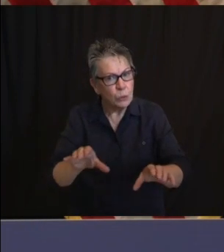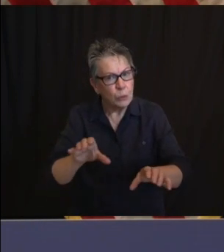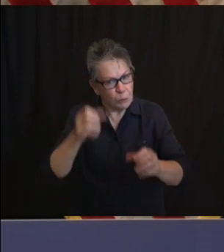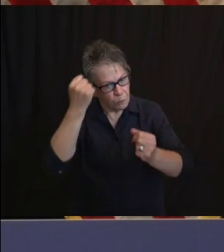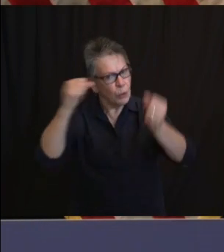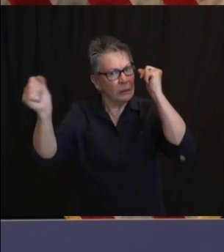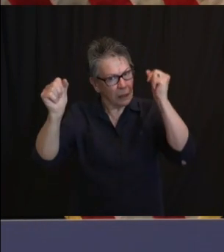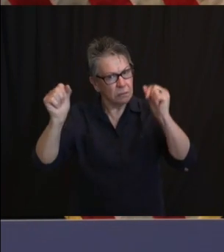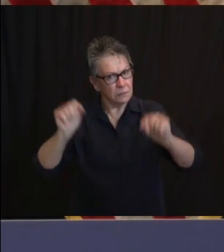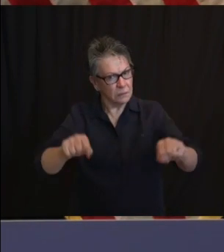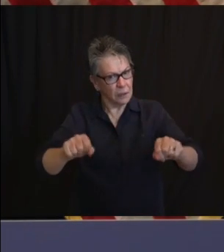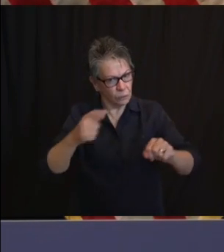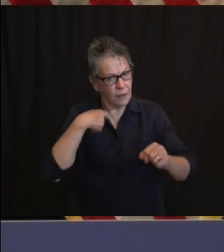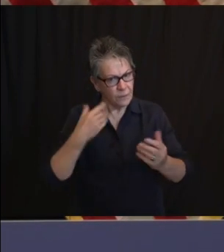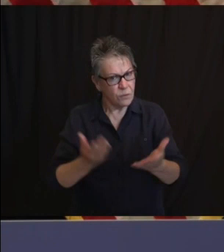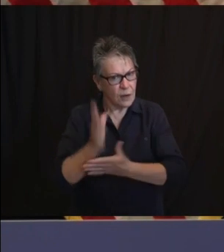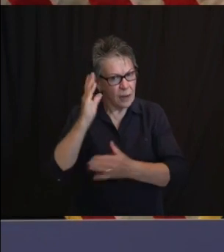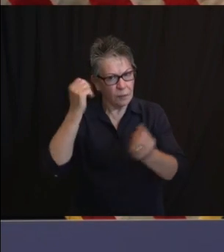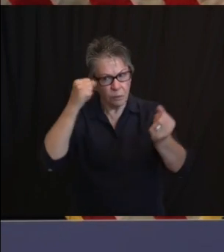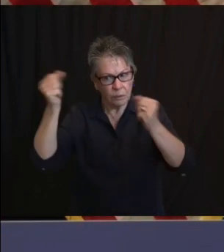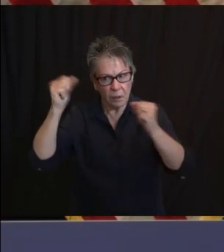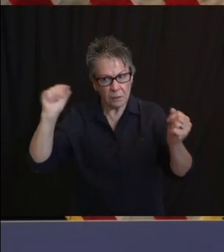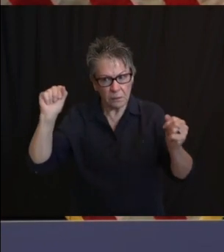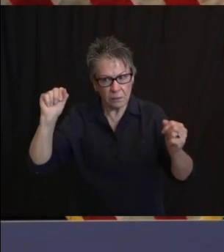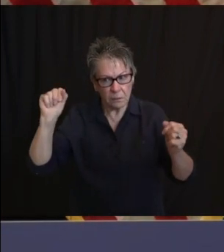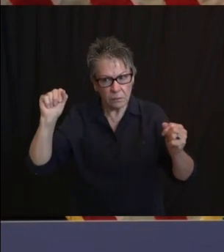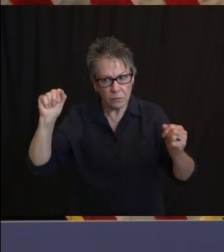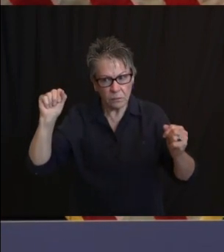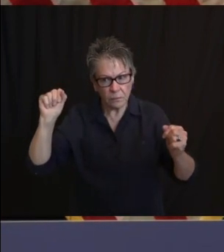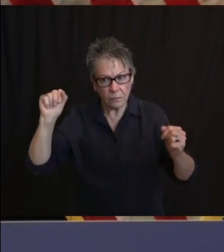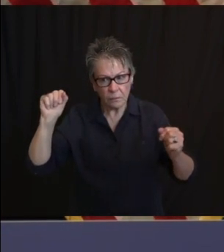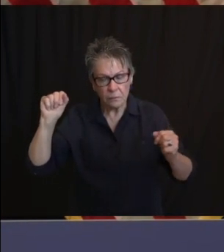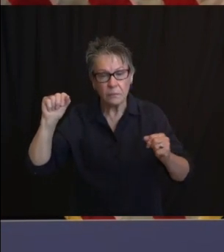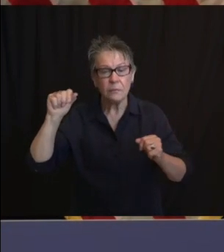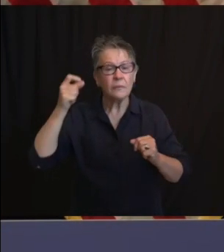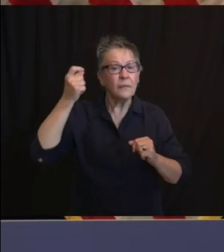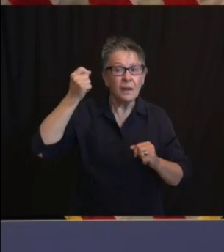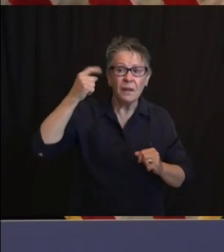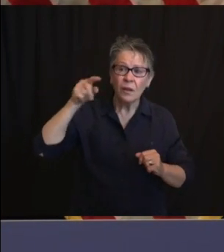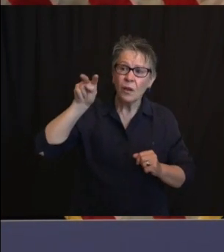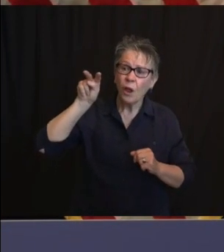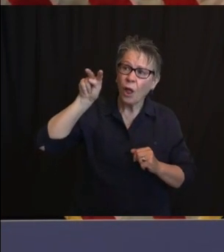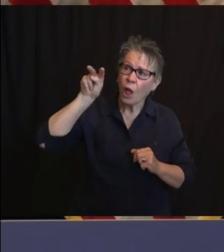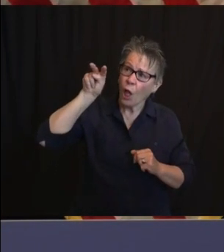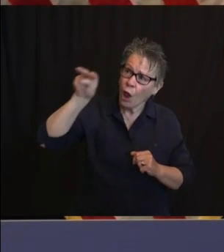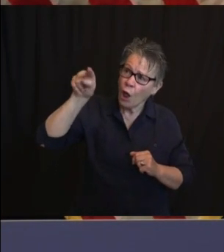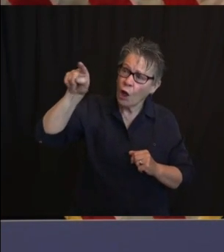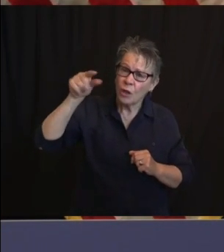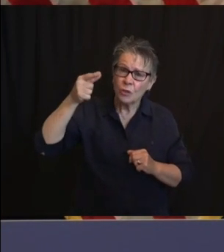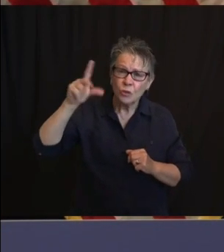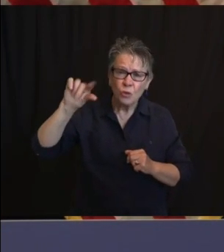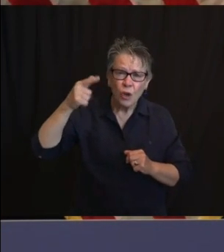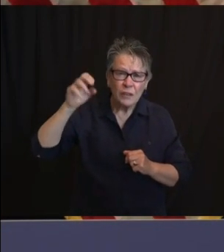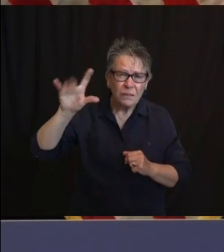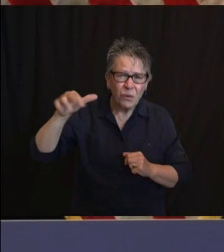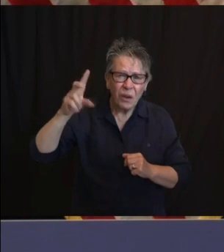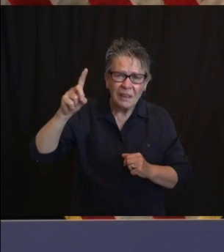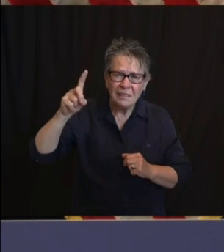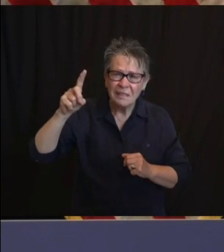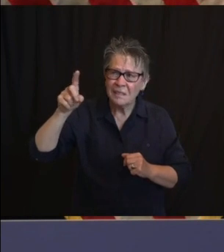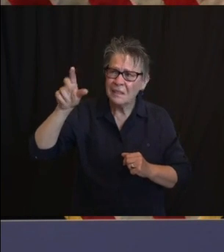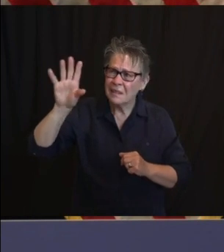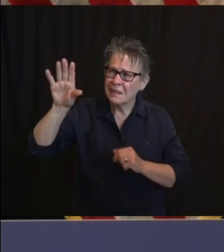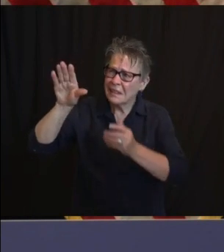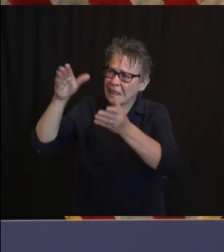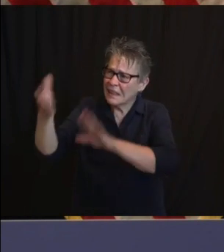outrageous in terms of the, the death of this man, outrageous as yet another data point that, that